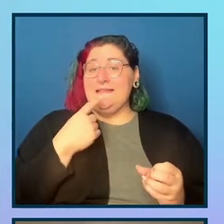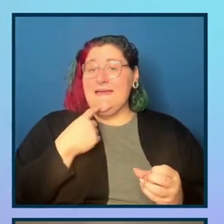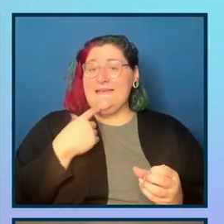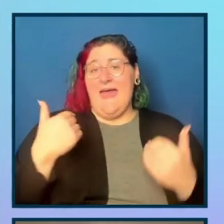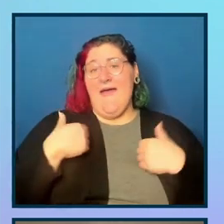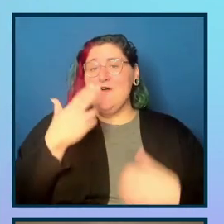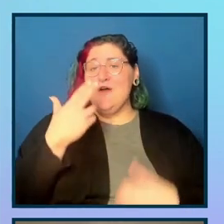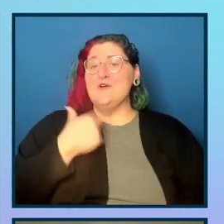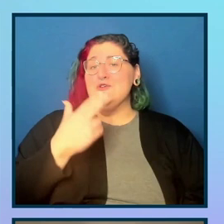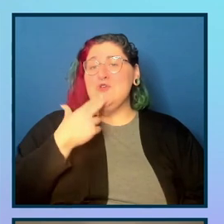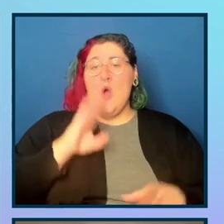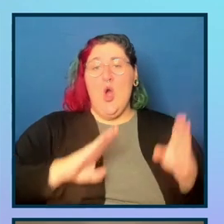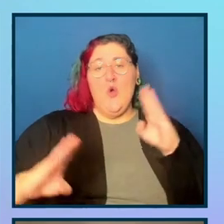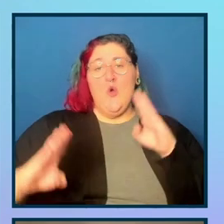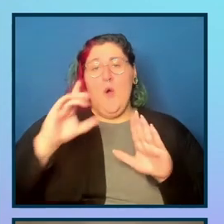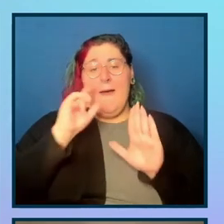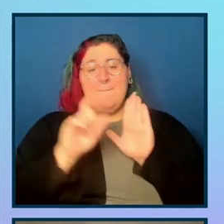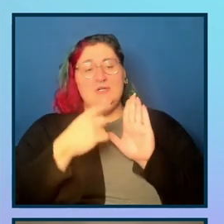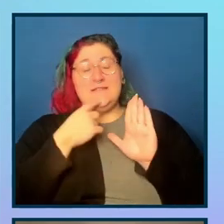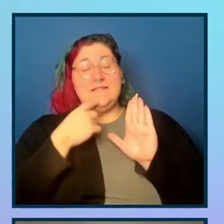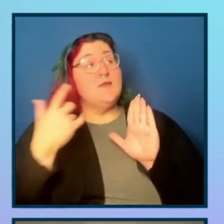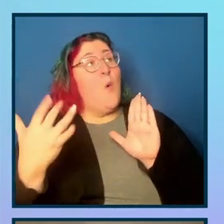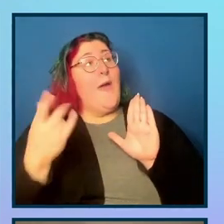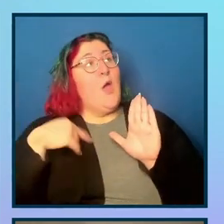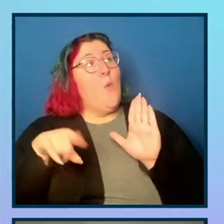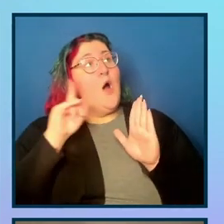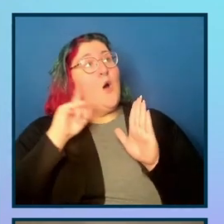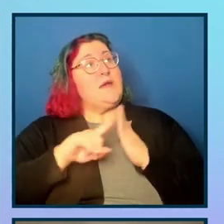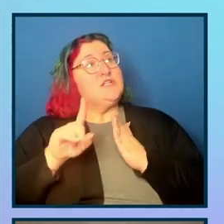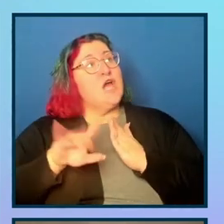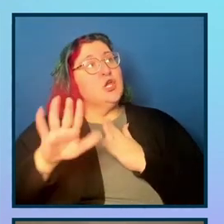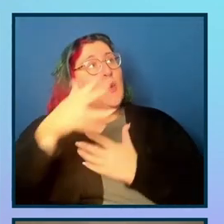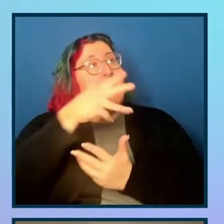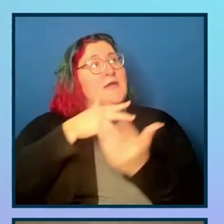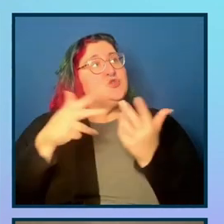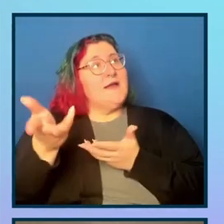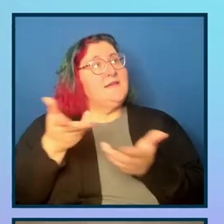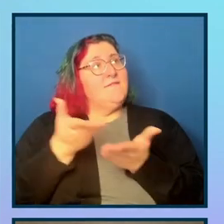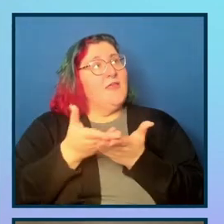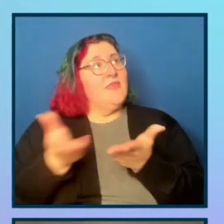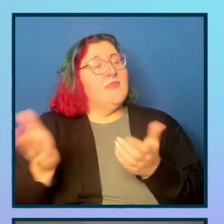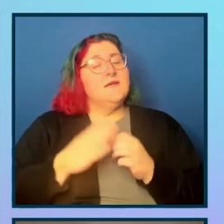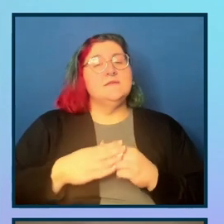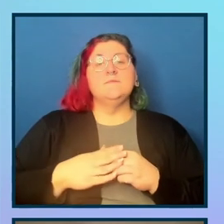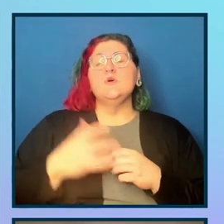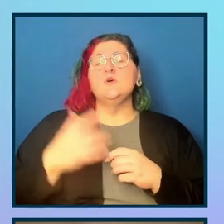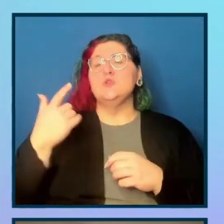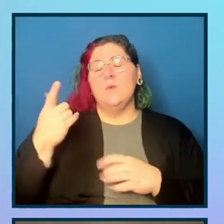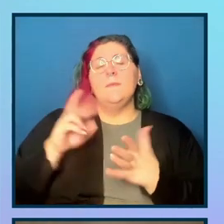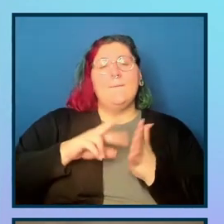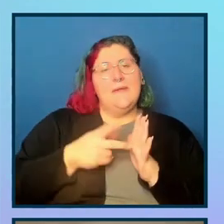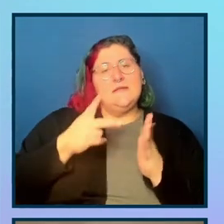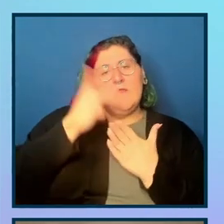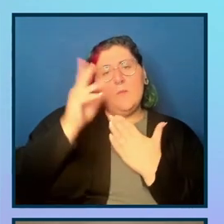interactive elements. So there's a lot going on right now under the hood. Um, like a lot. So we, we scrape the page for, um, things that we think are interactive, whether that's